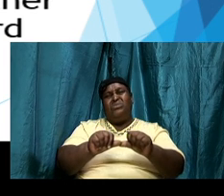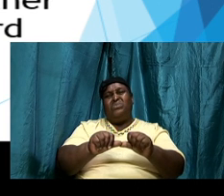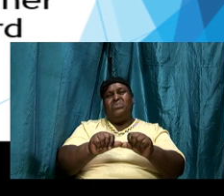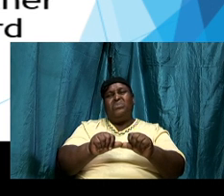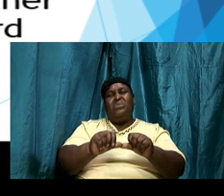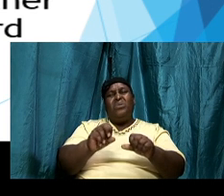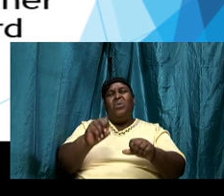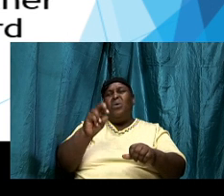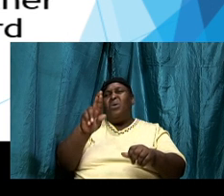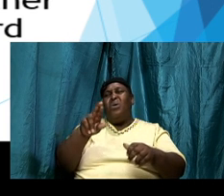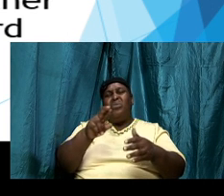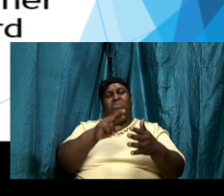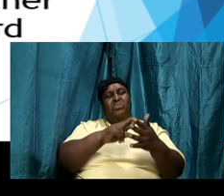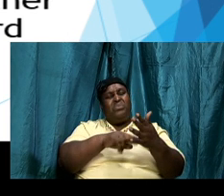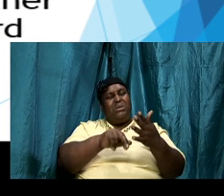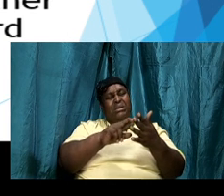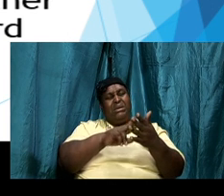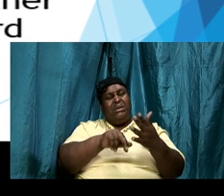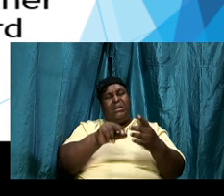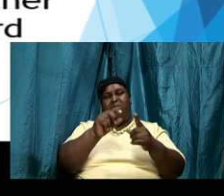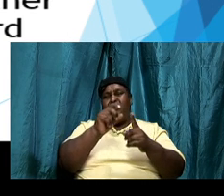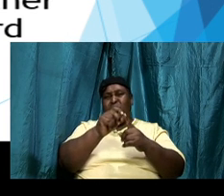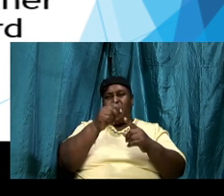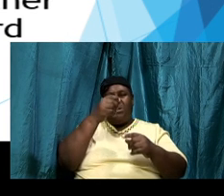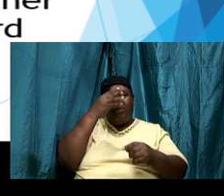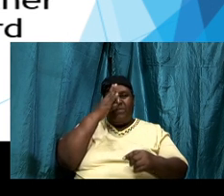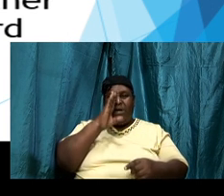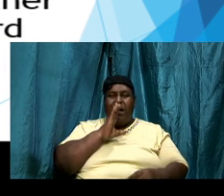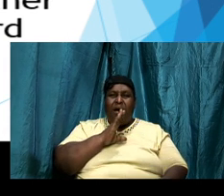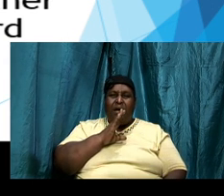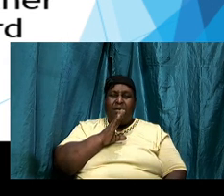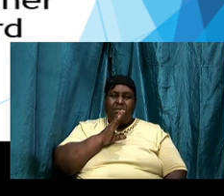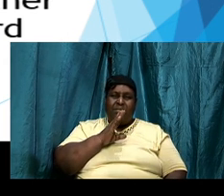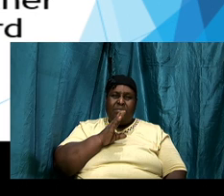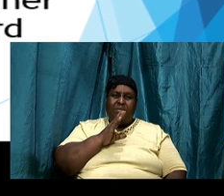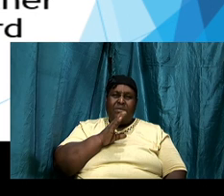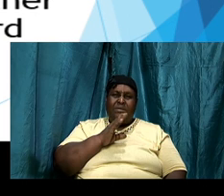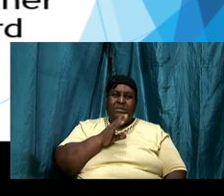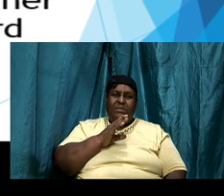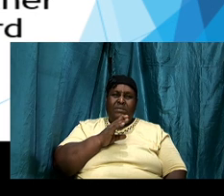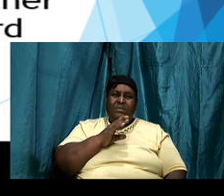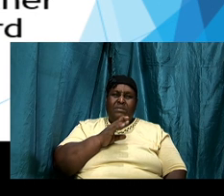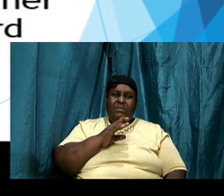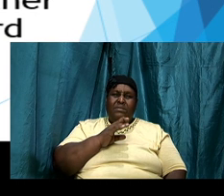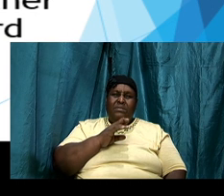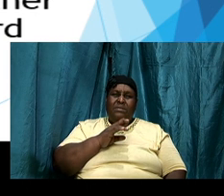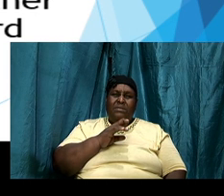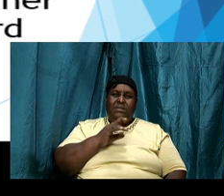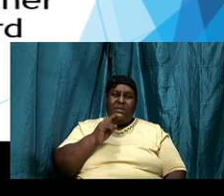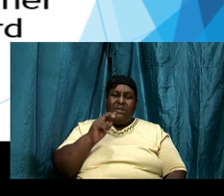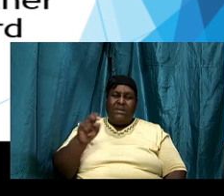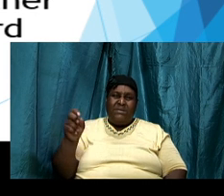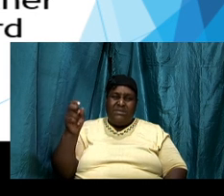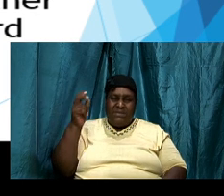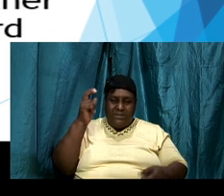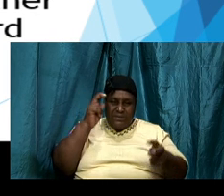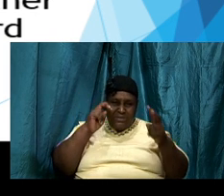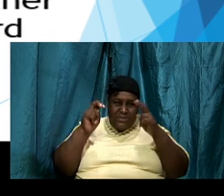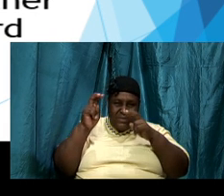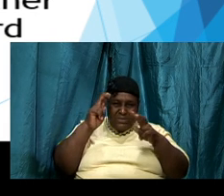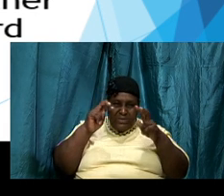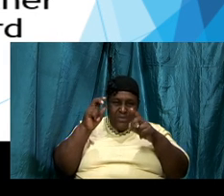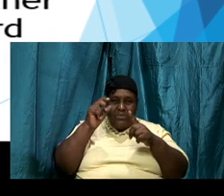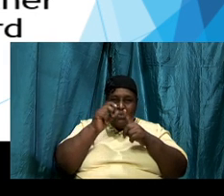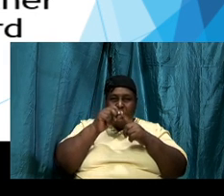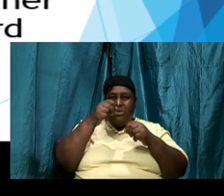the dividing and discerning work of the word inside of us